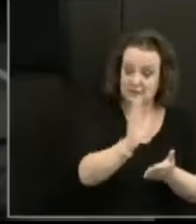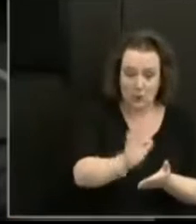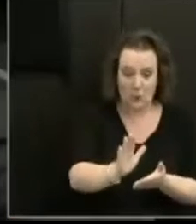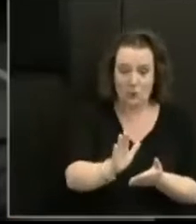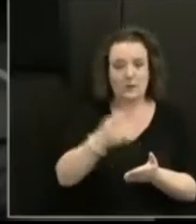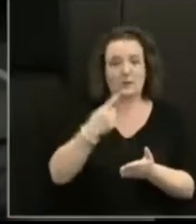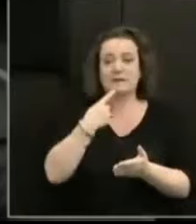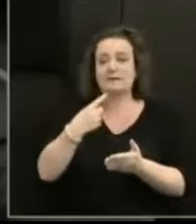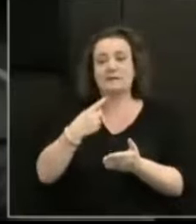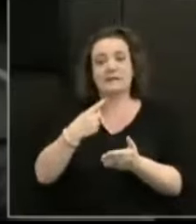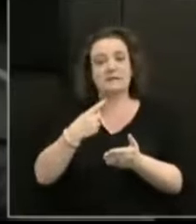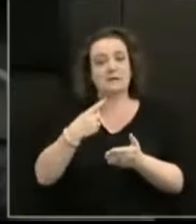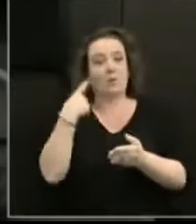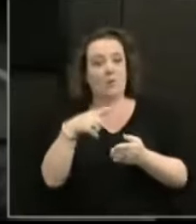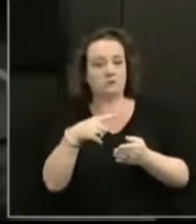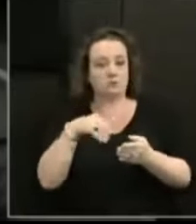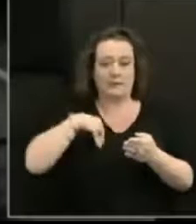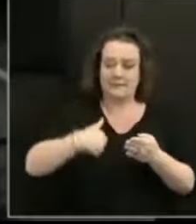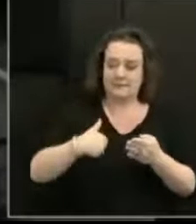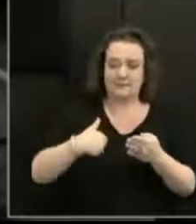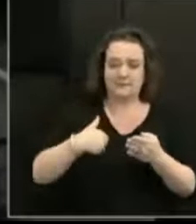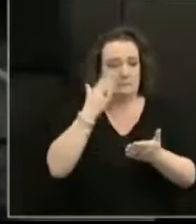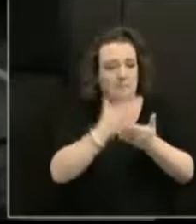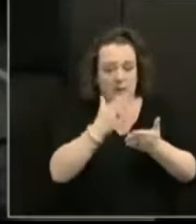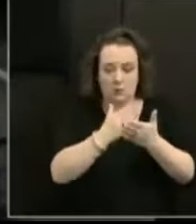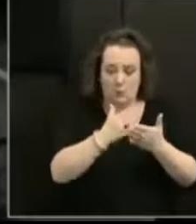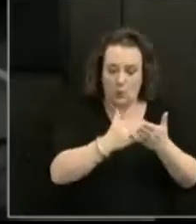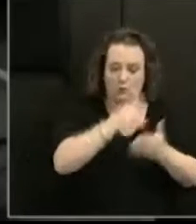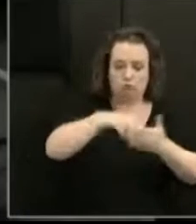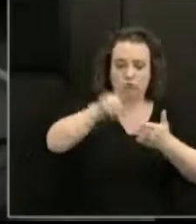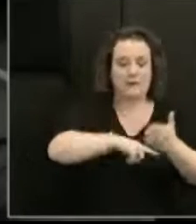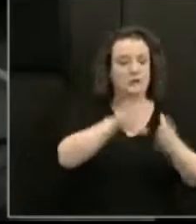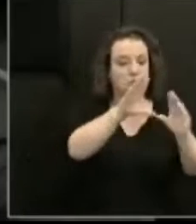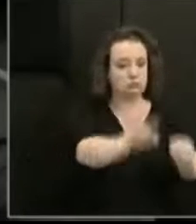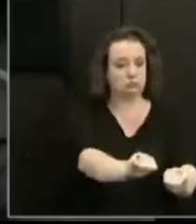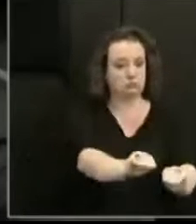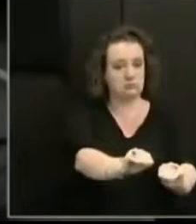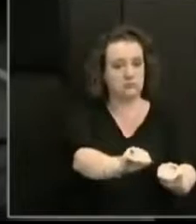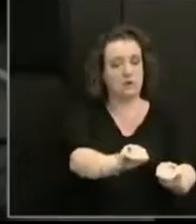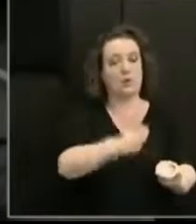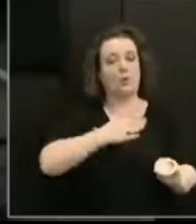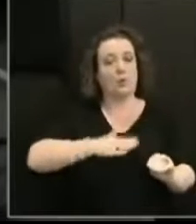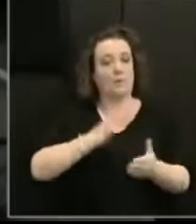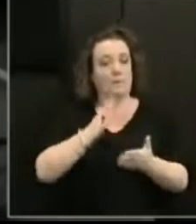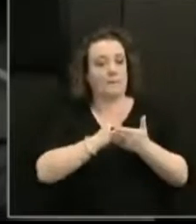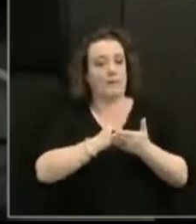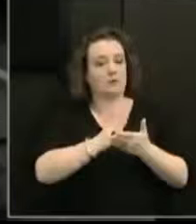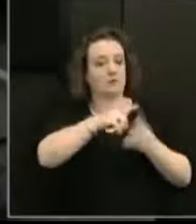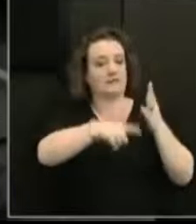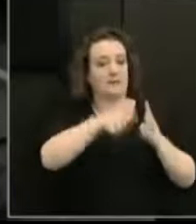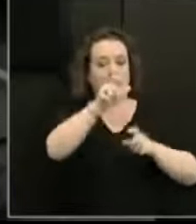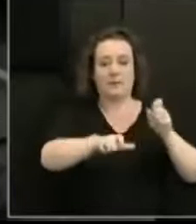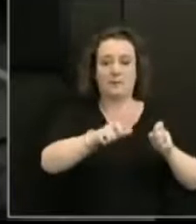articulates the measures needed to overcome the structural discrimination that has prevented disabled people from enjoying